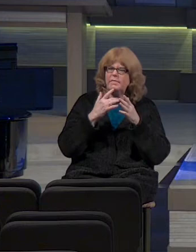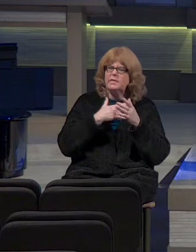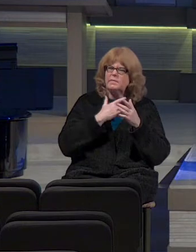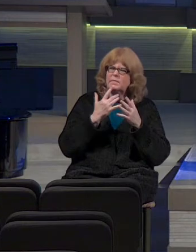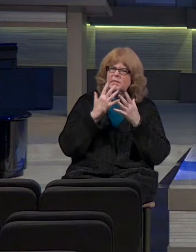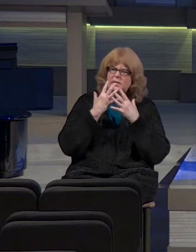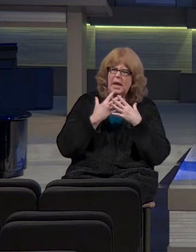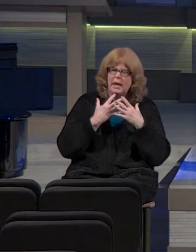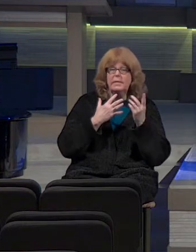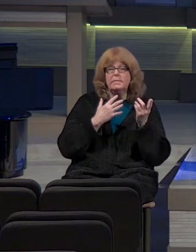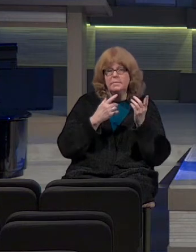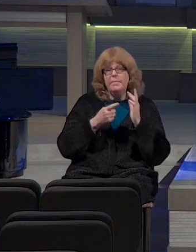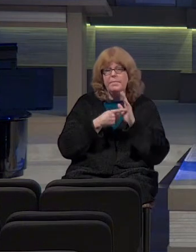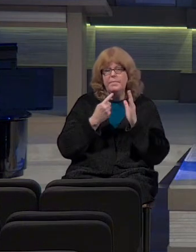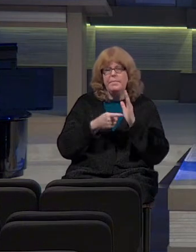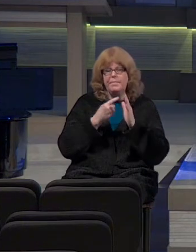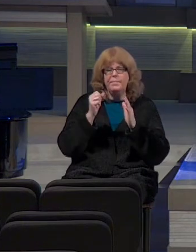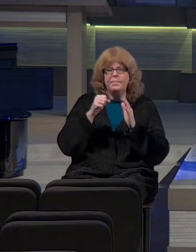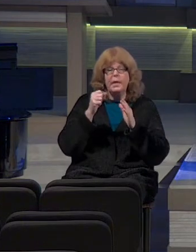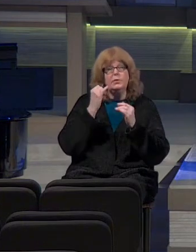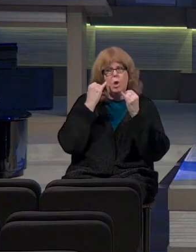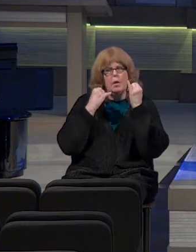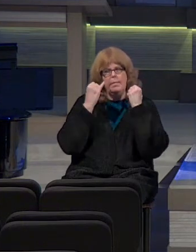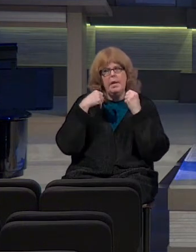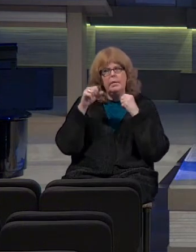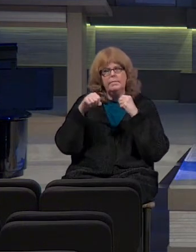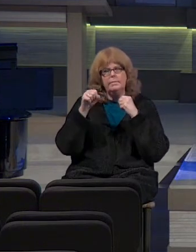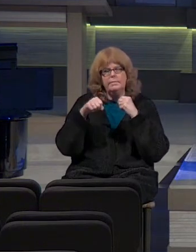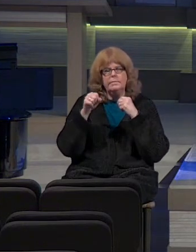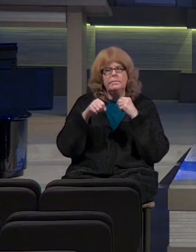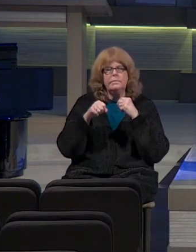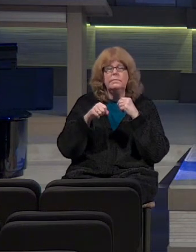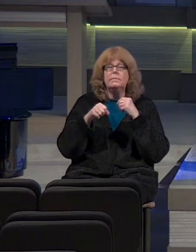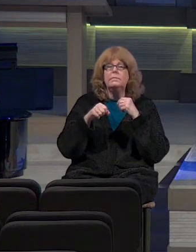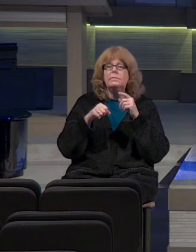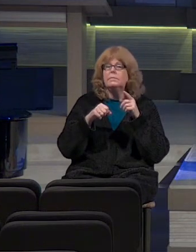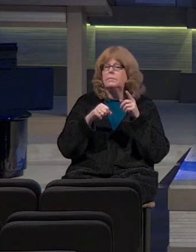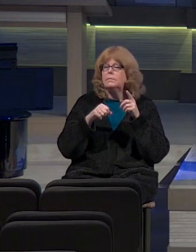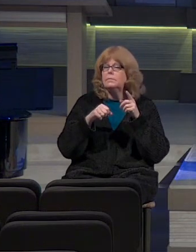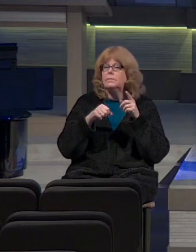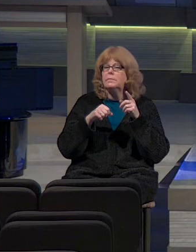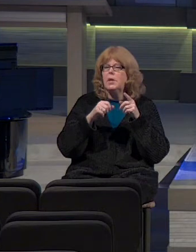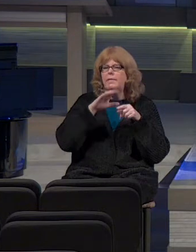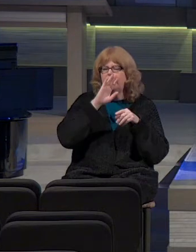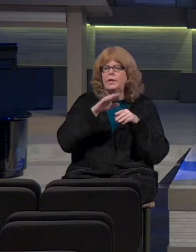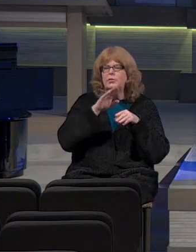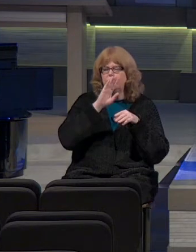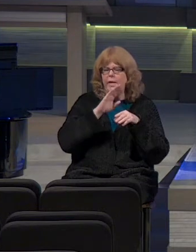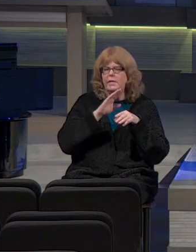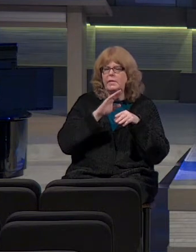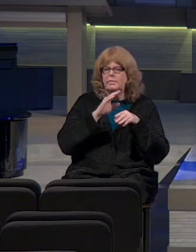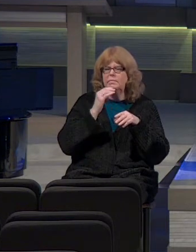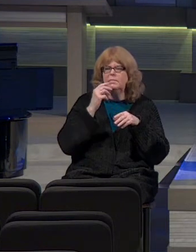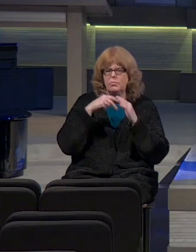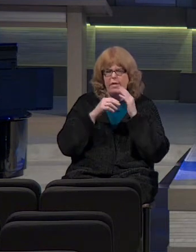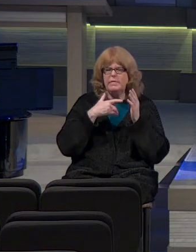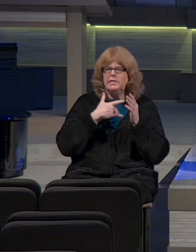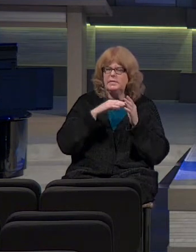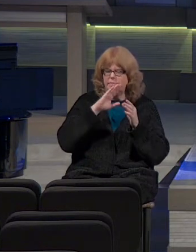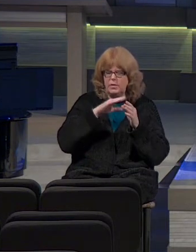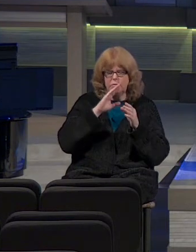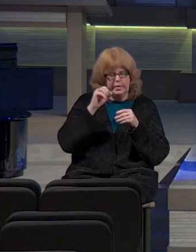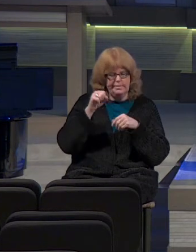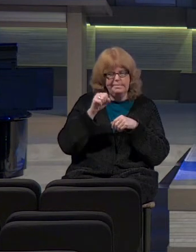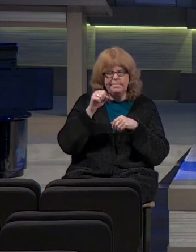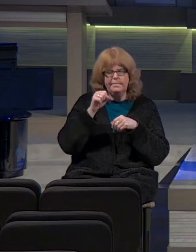Sometimes. But you're really describing Jeremiah, specifically. Say that again. Frustrated. Yeah,